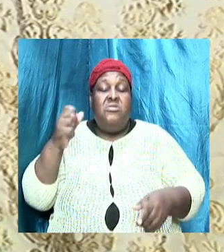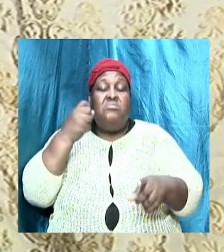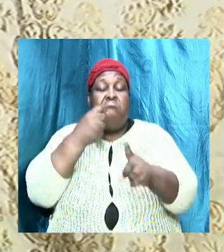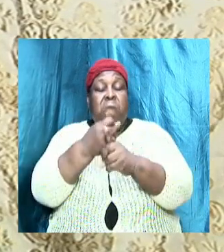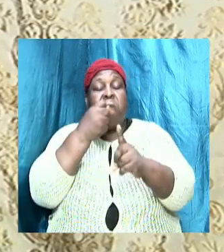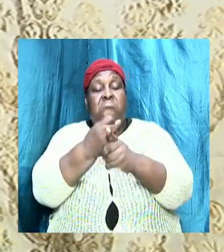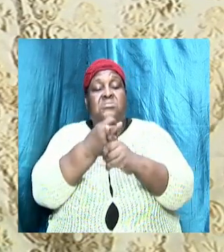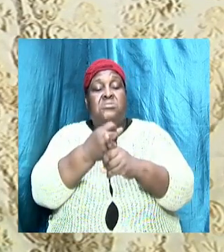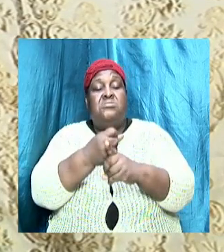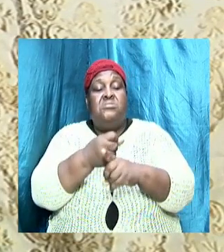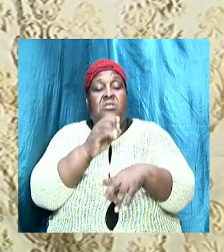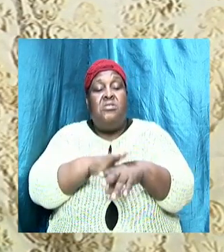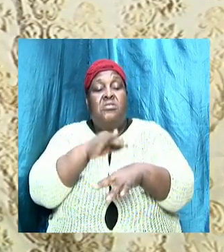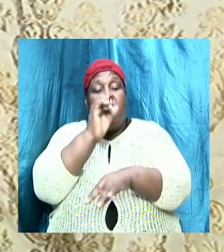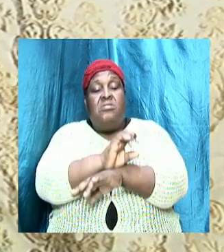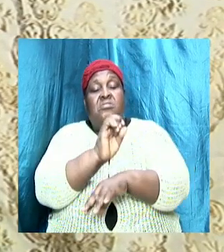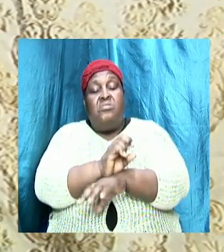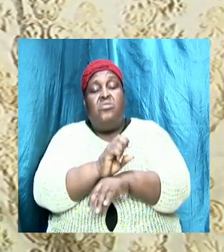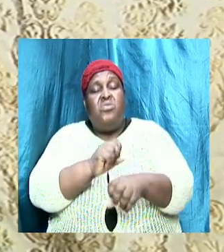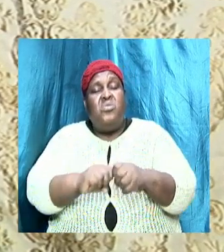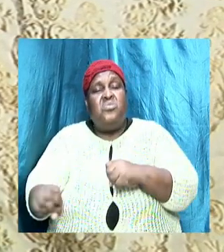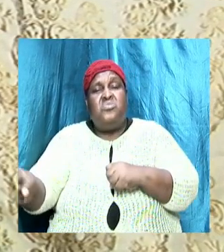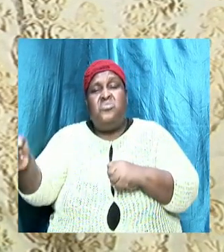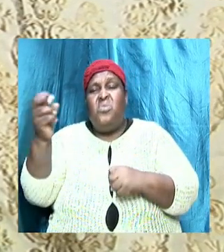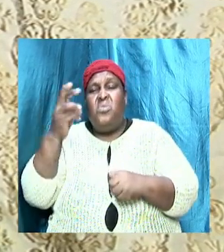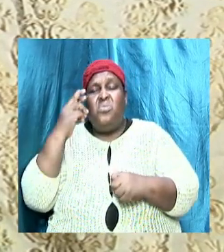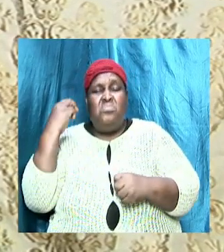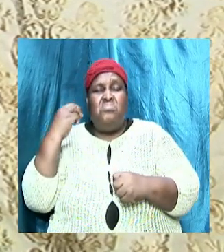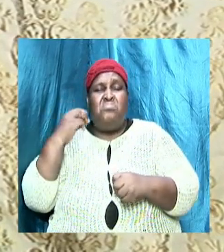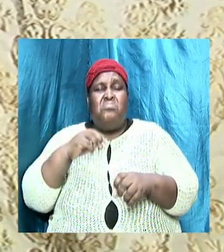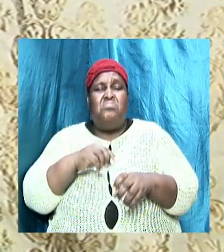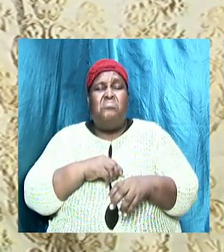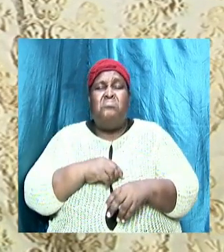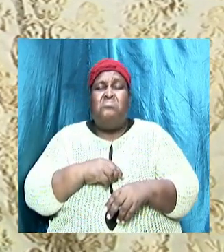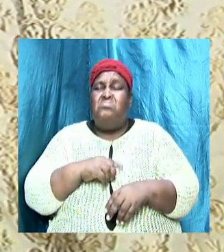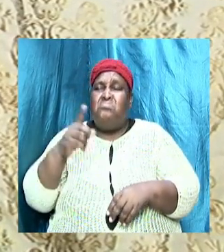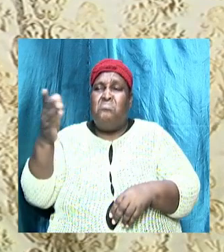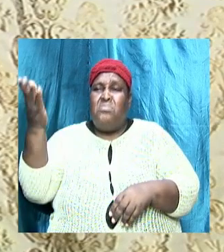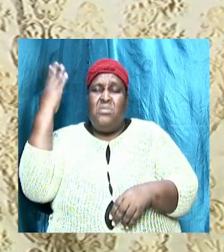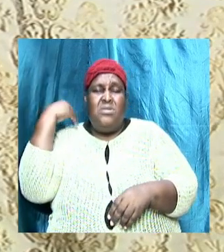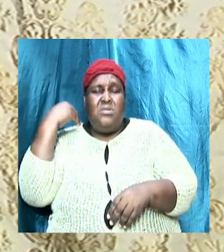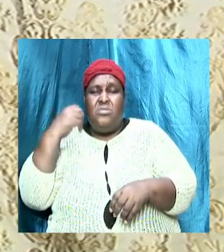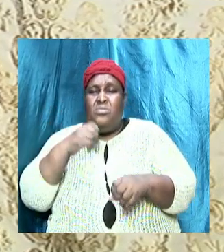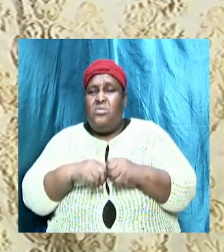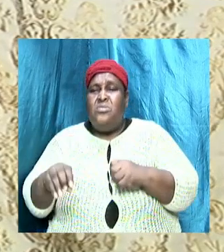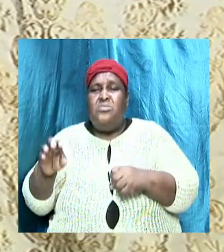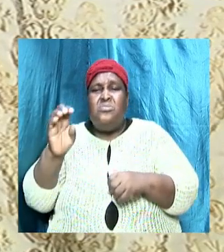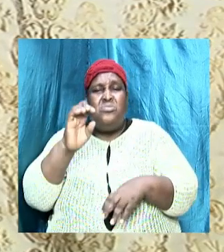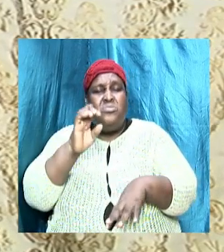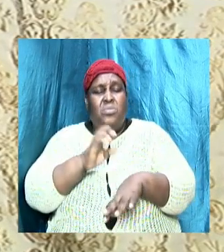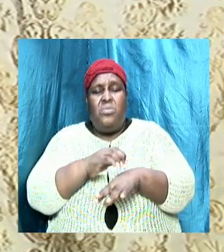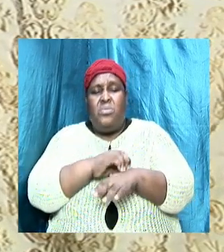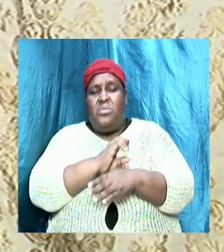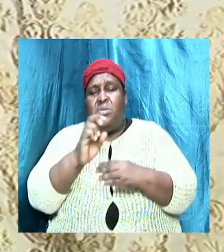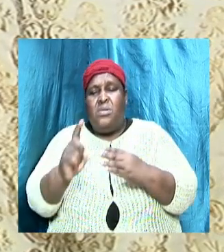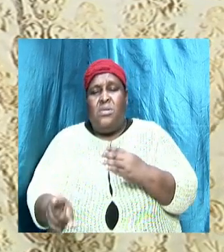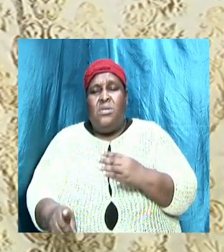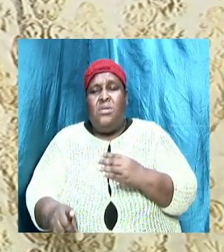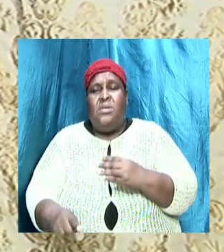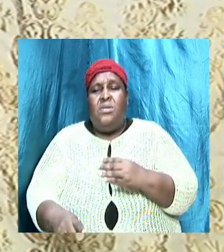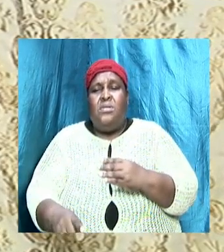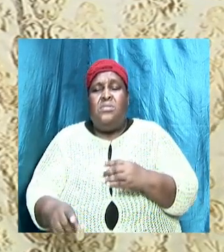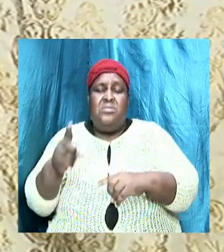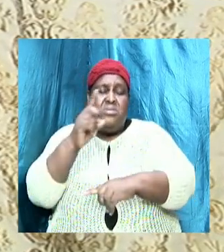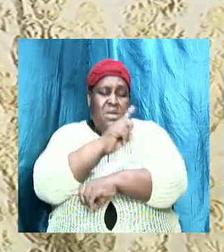the church so it was in the beginning so it shall be in the end from the days that the church was